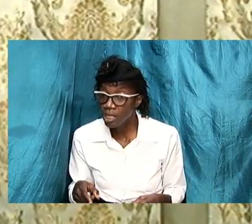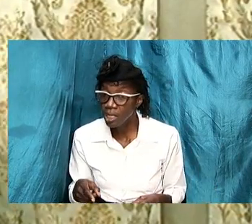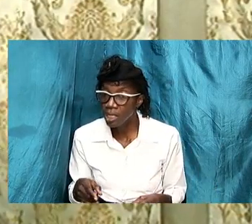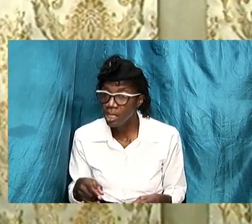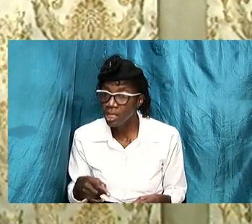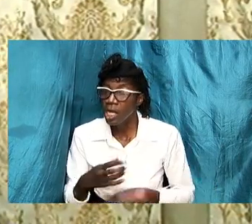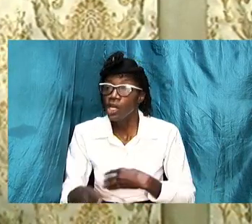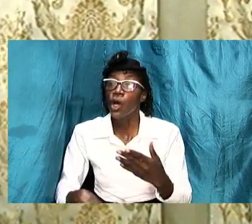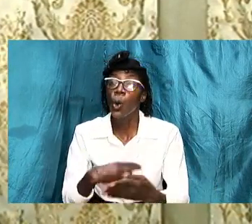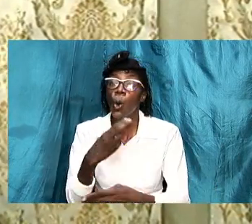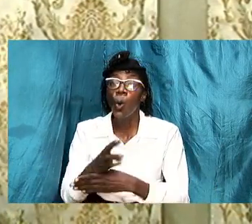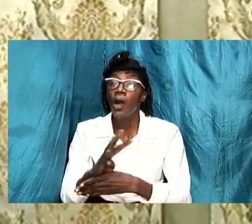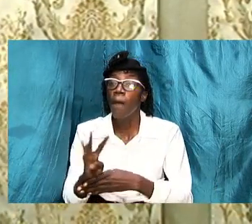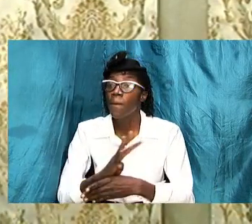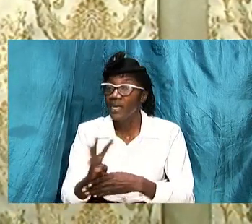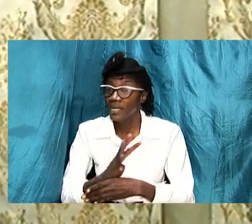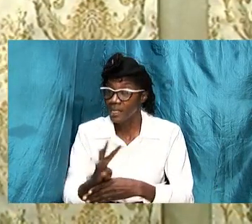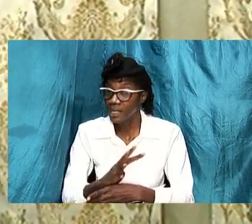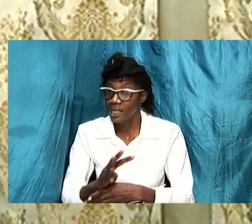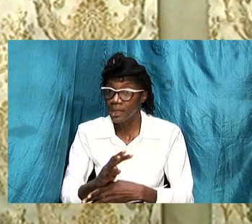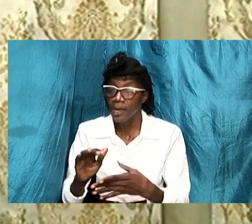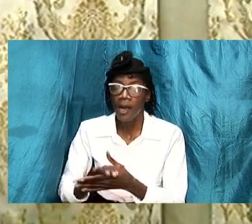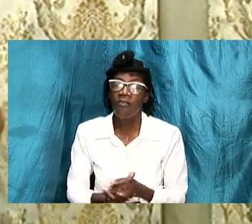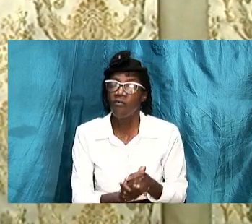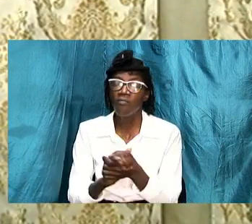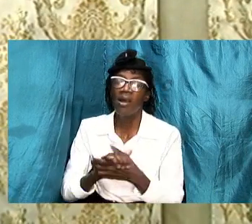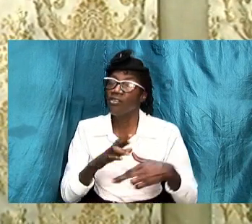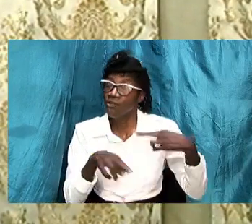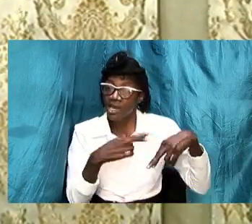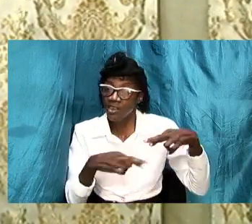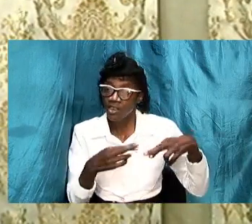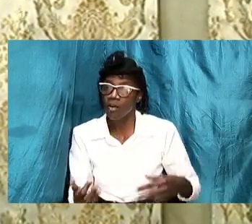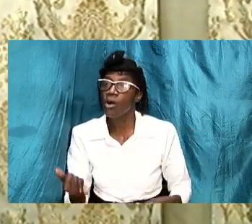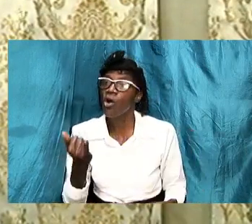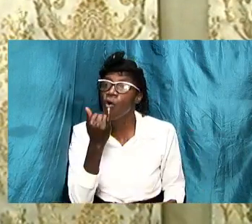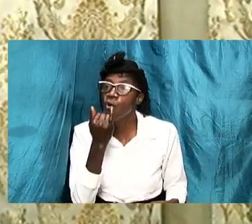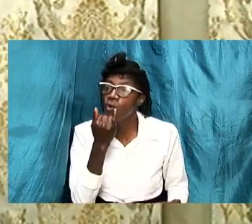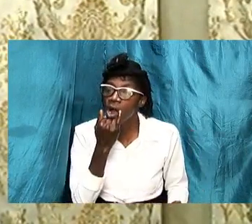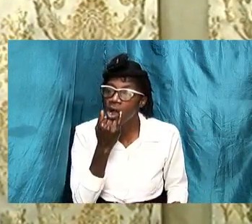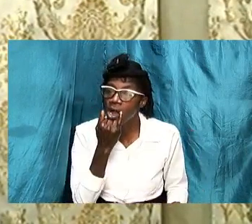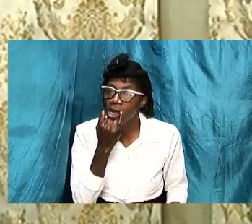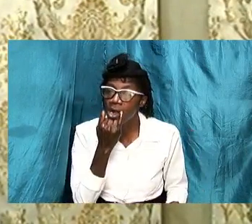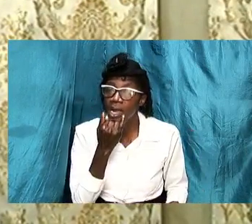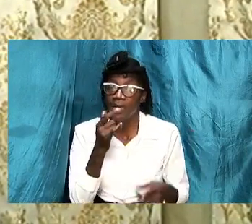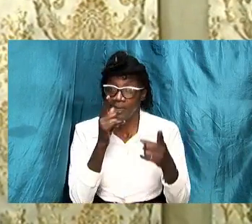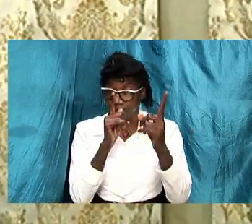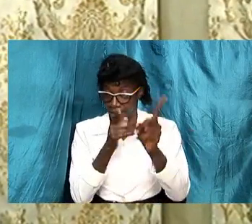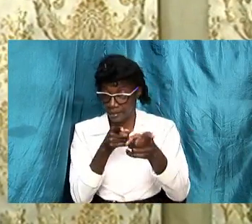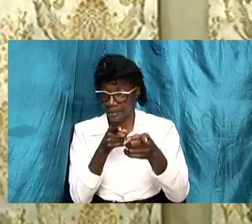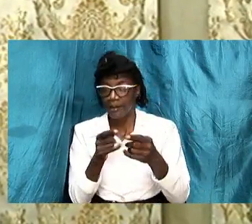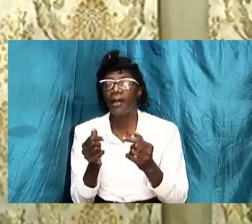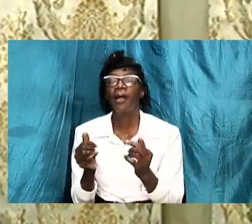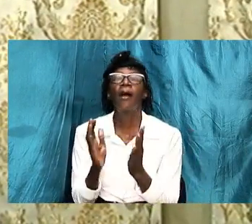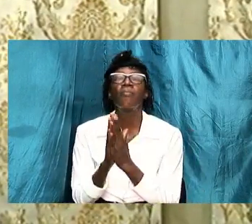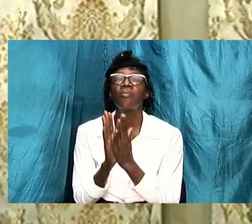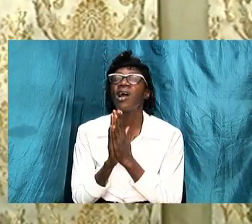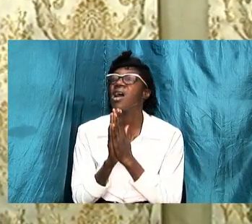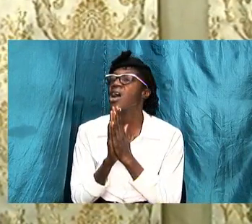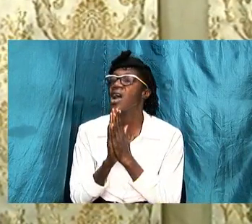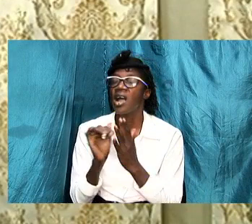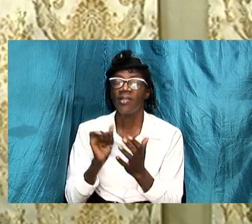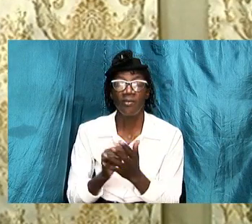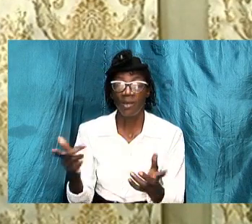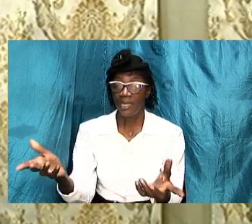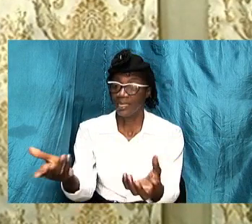business of marital relationship incorrectly and it is my prior that we take some